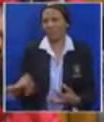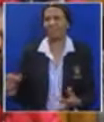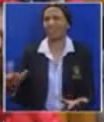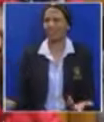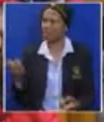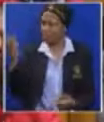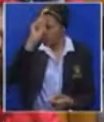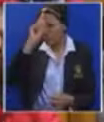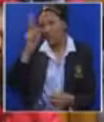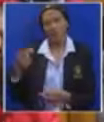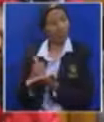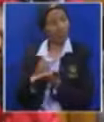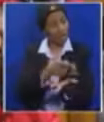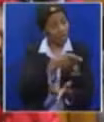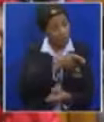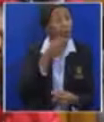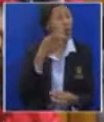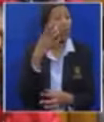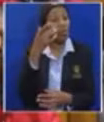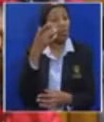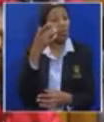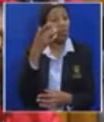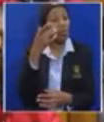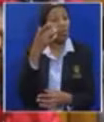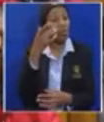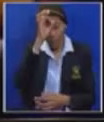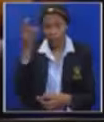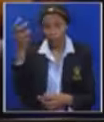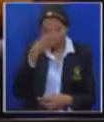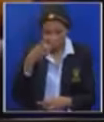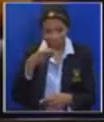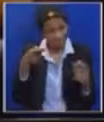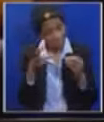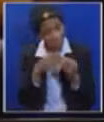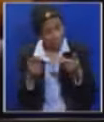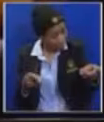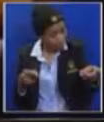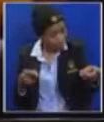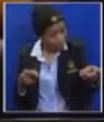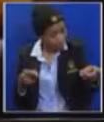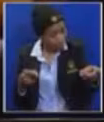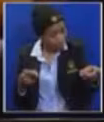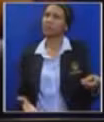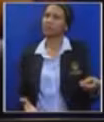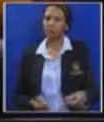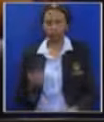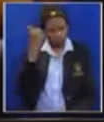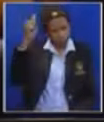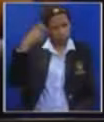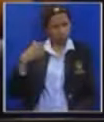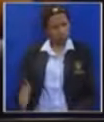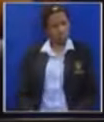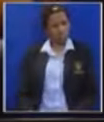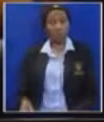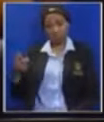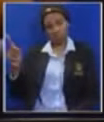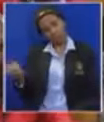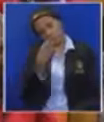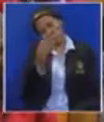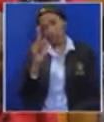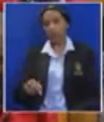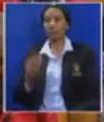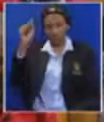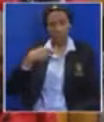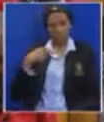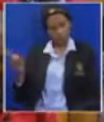intervened on his case, when he was looking by police. Honorable Member, you must withdraw the remark. No, I'm not. Then you must leave the house. Yes, I will